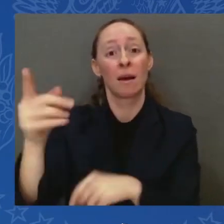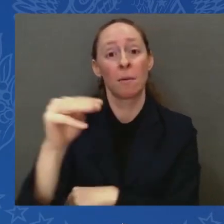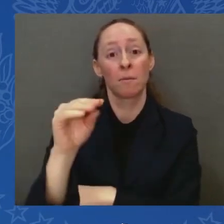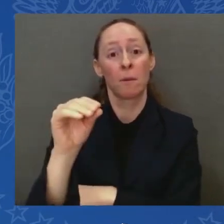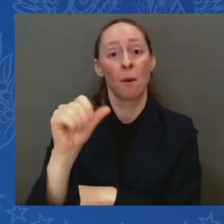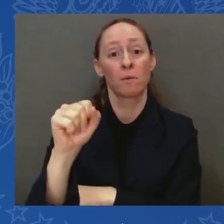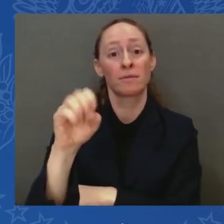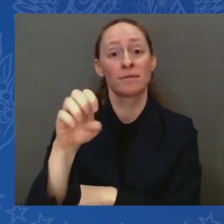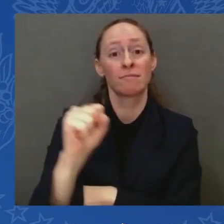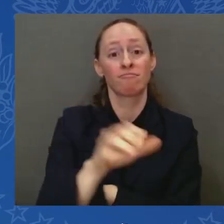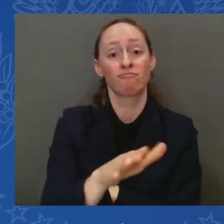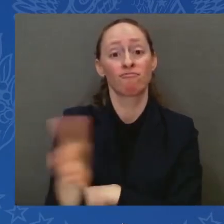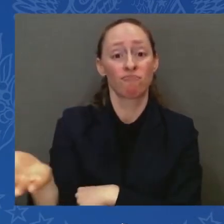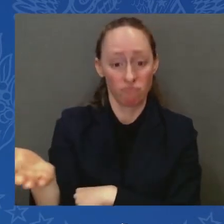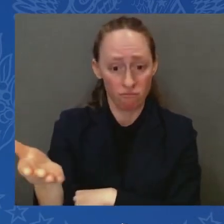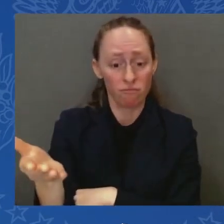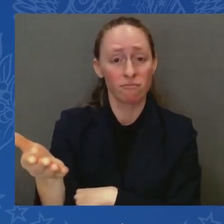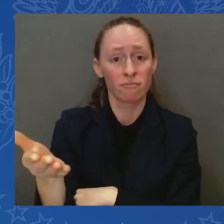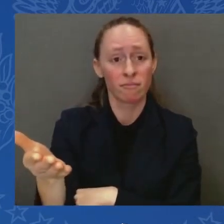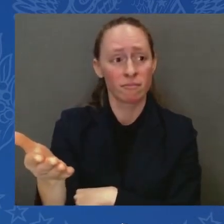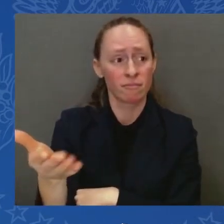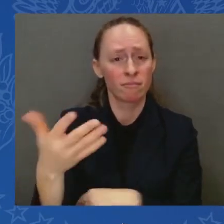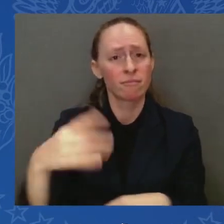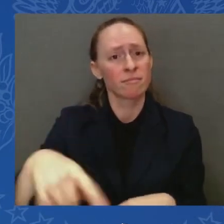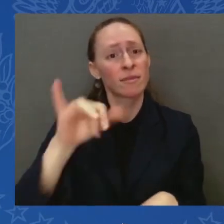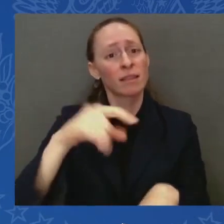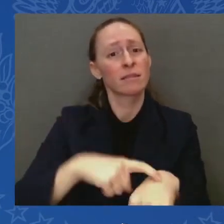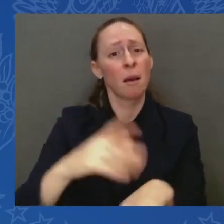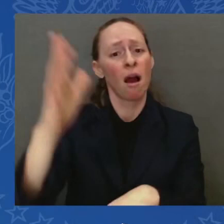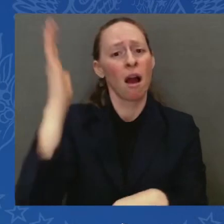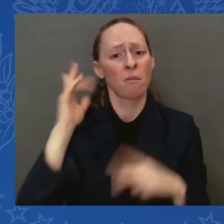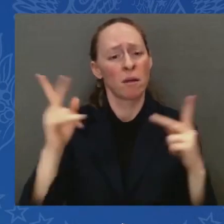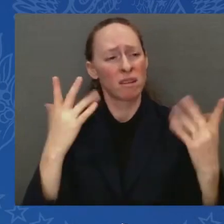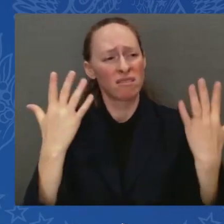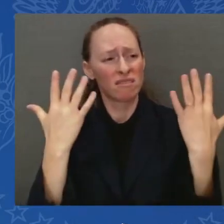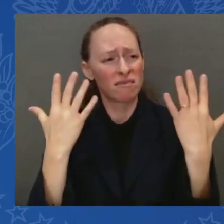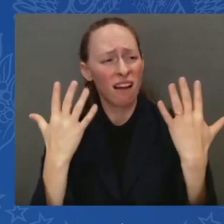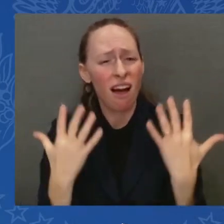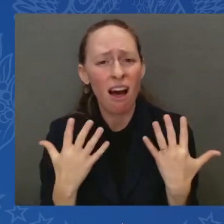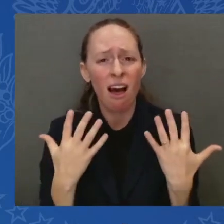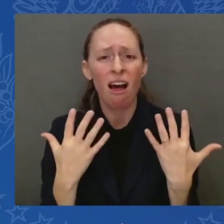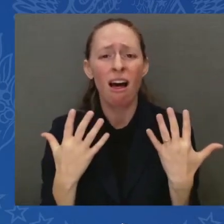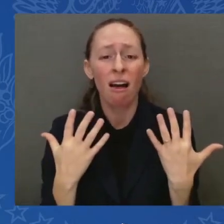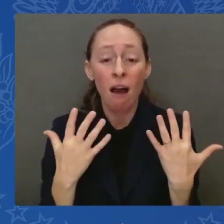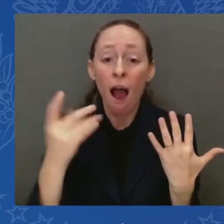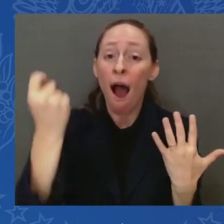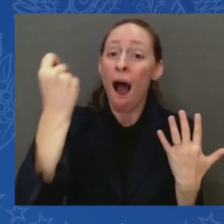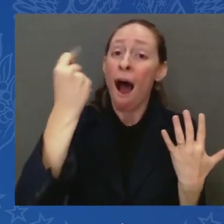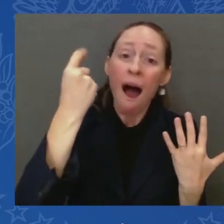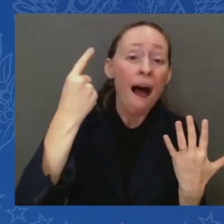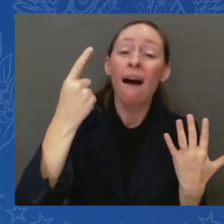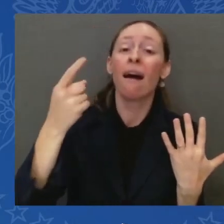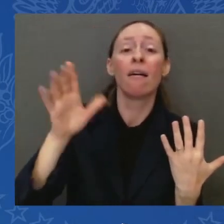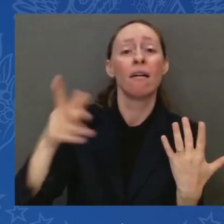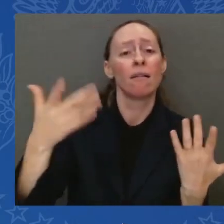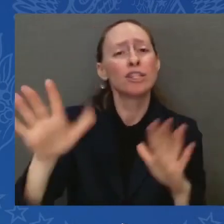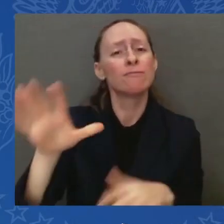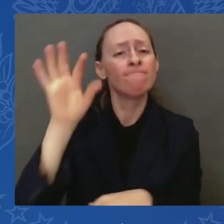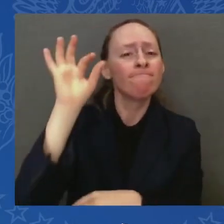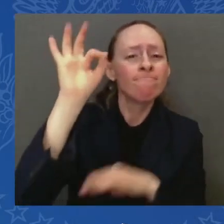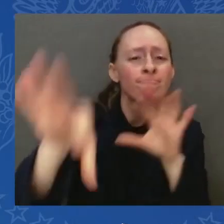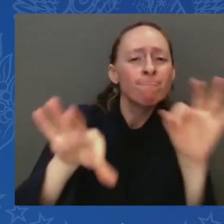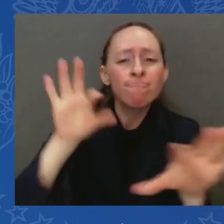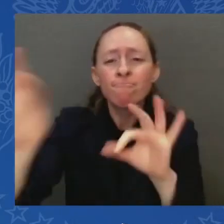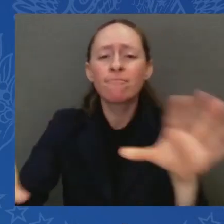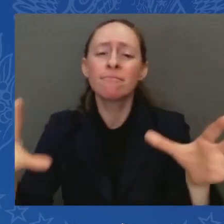died, his memory, his message, his lessons have lived on for generations of the Jewish people as well as many others. And